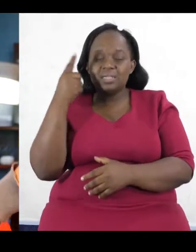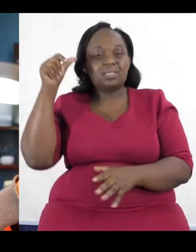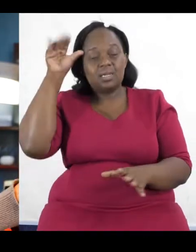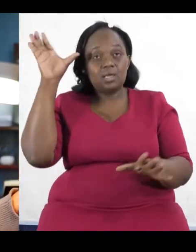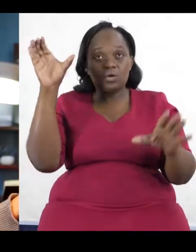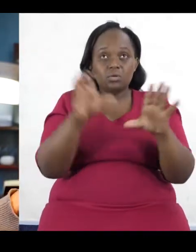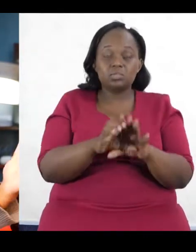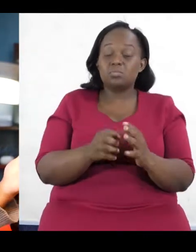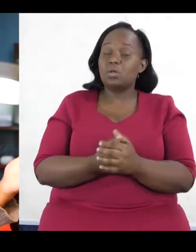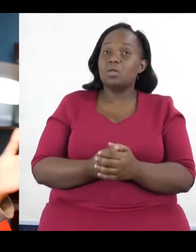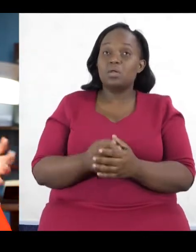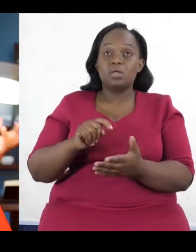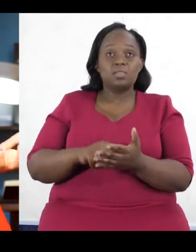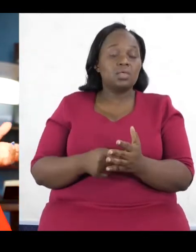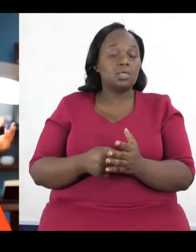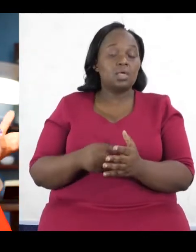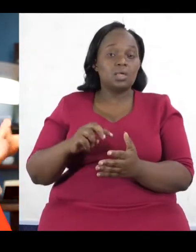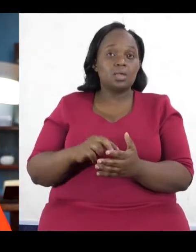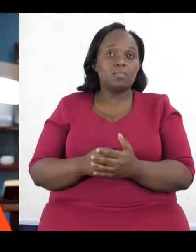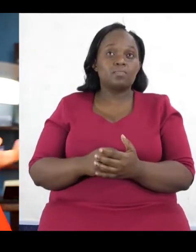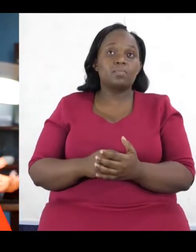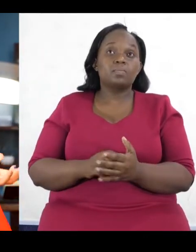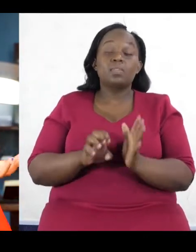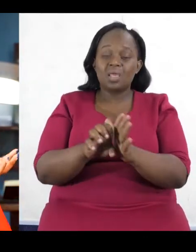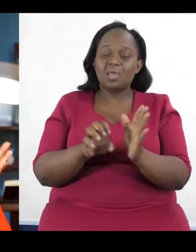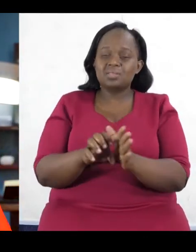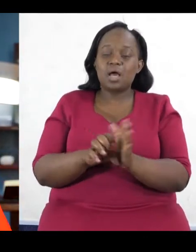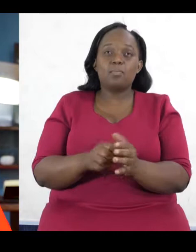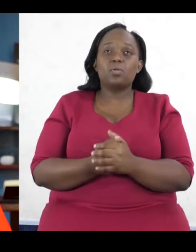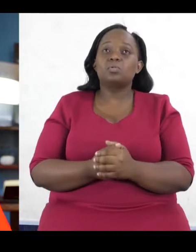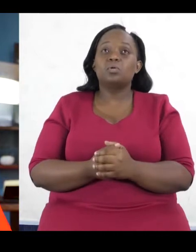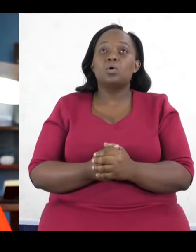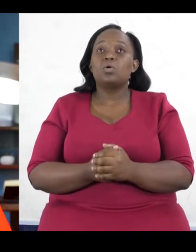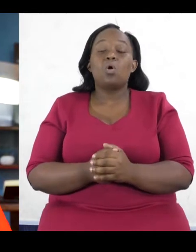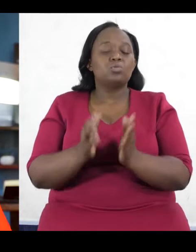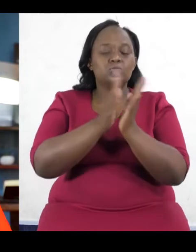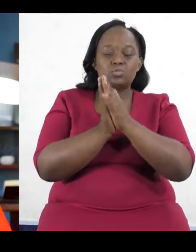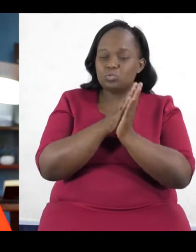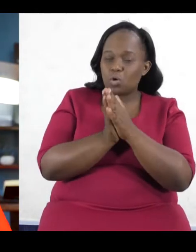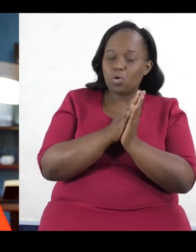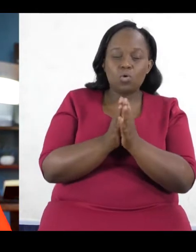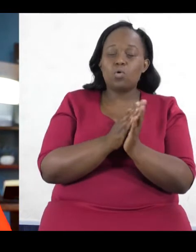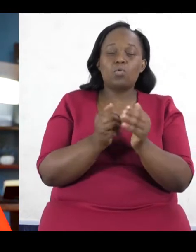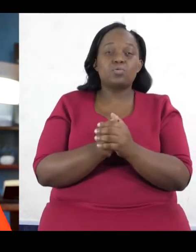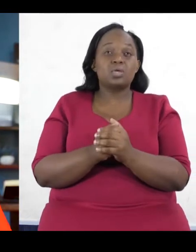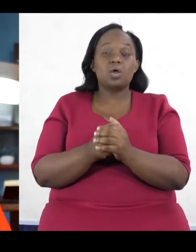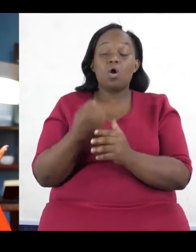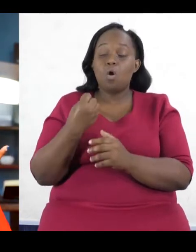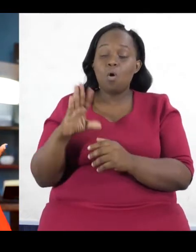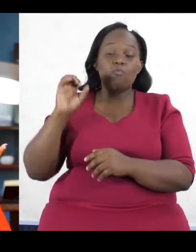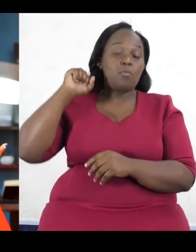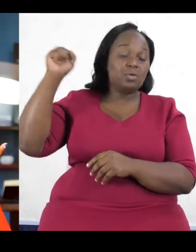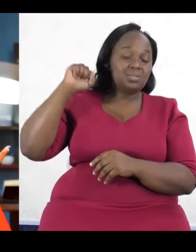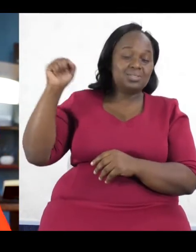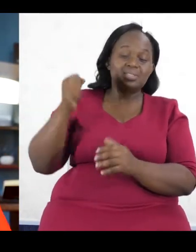to their needs or in ways that they can resonate with. So I'd be interested in understanding from you